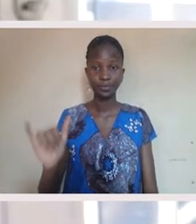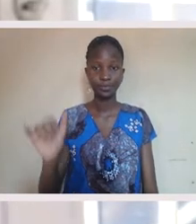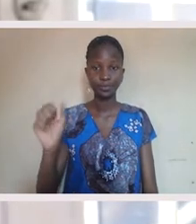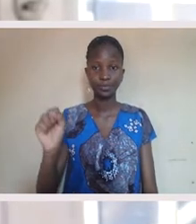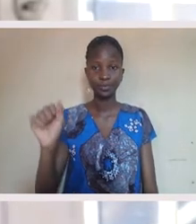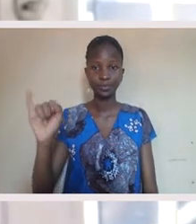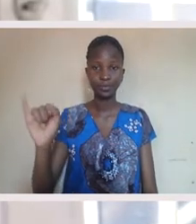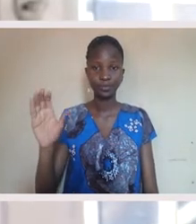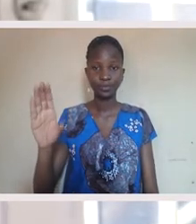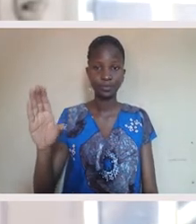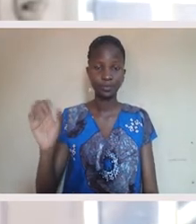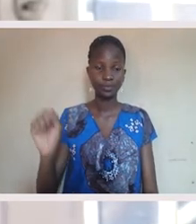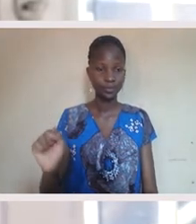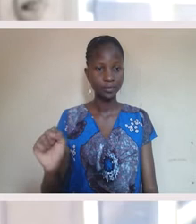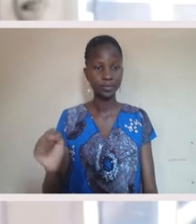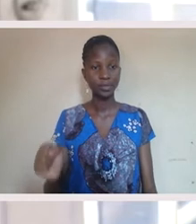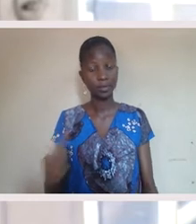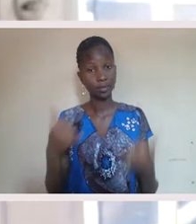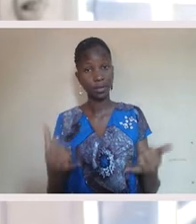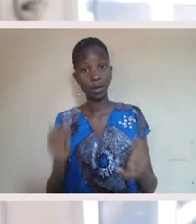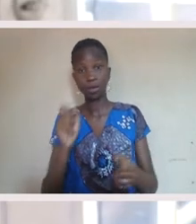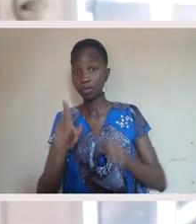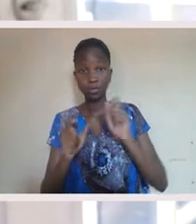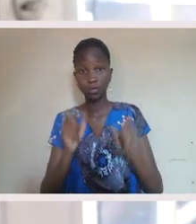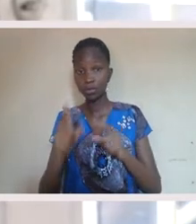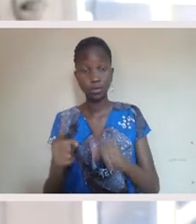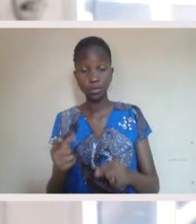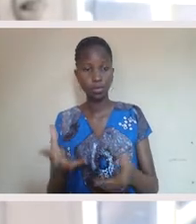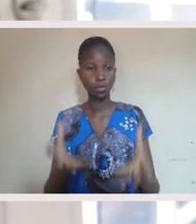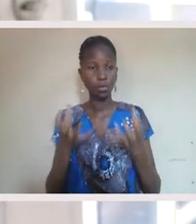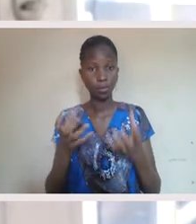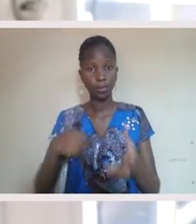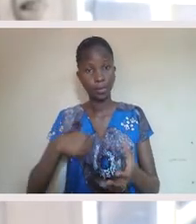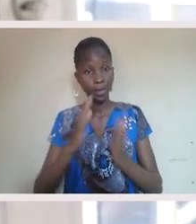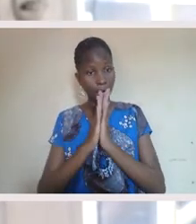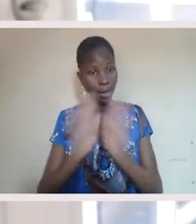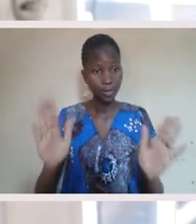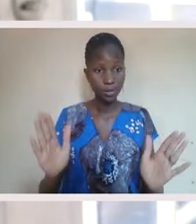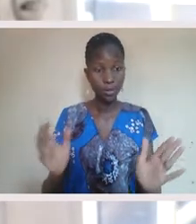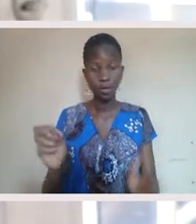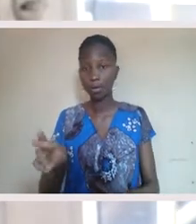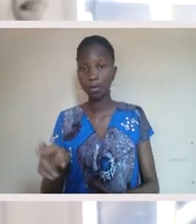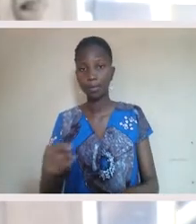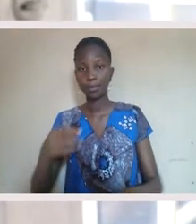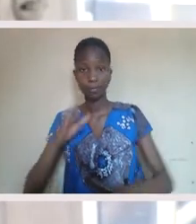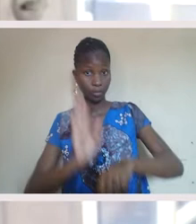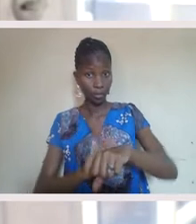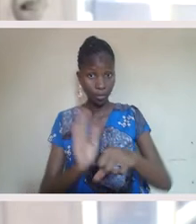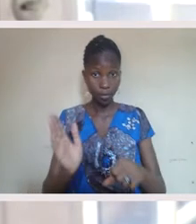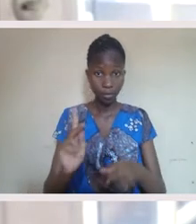Laura, there's some already there that you would, uh, like us to ask, or do you want to call out some names?